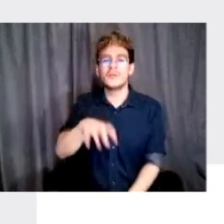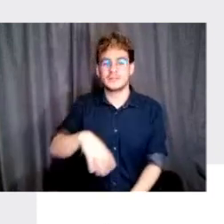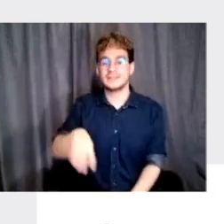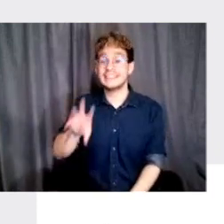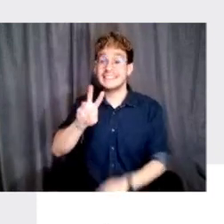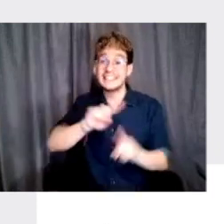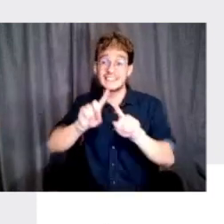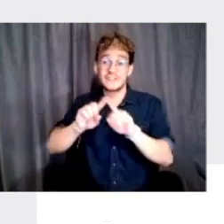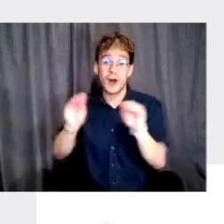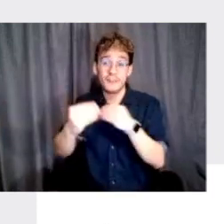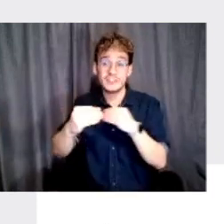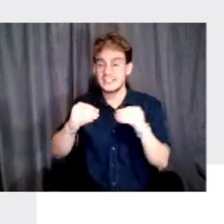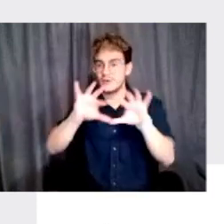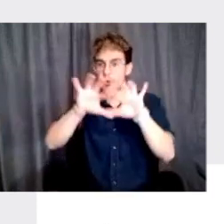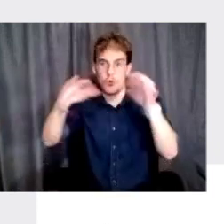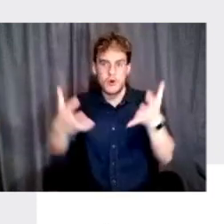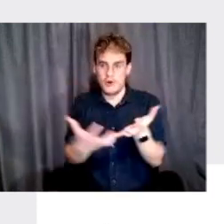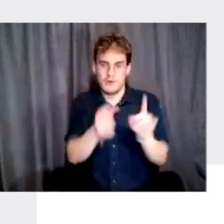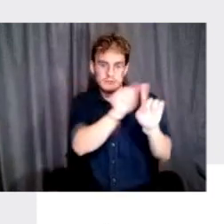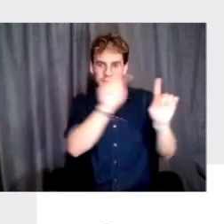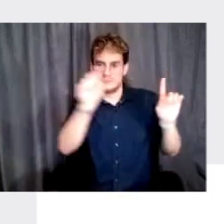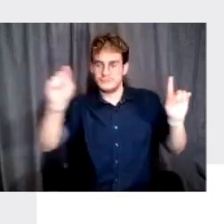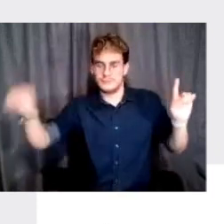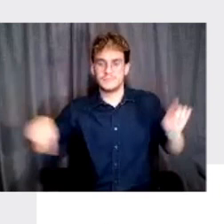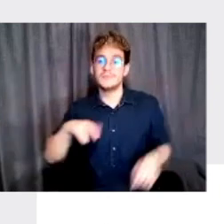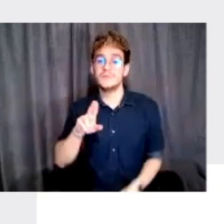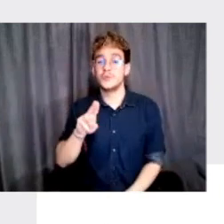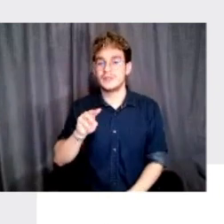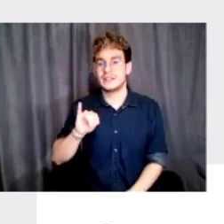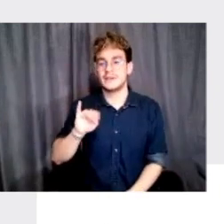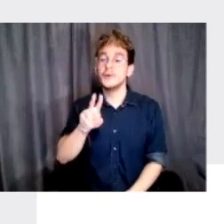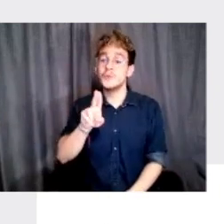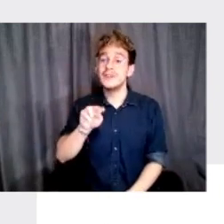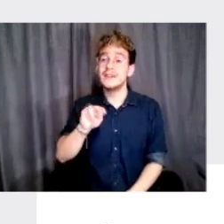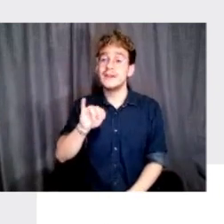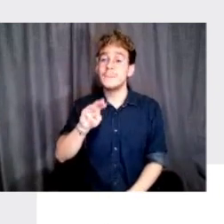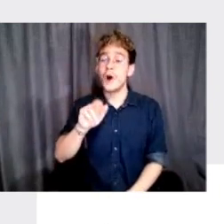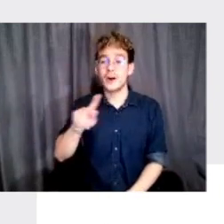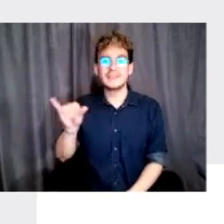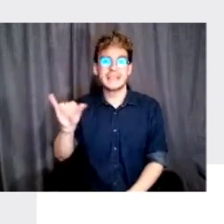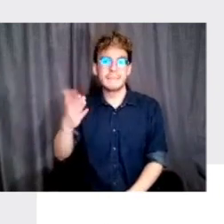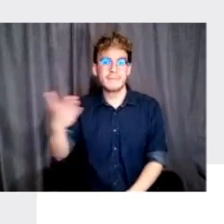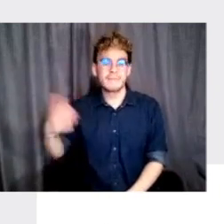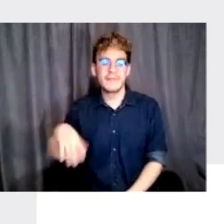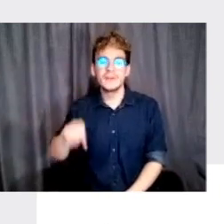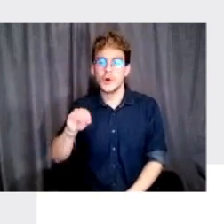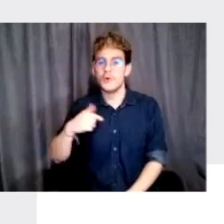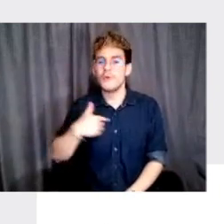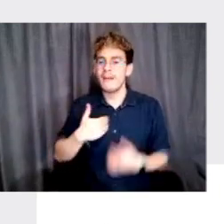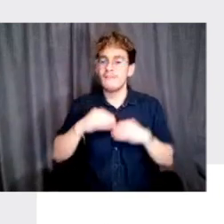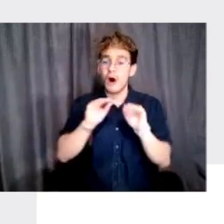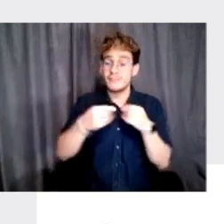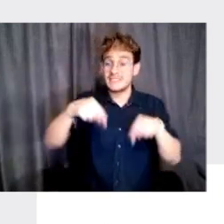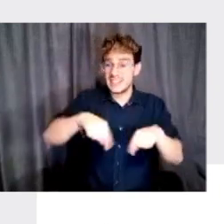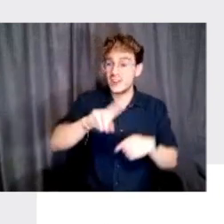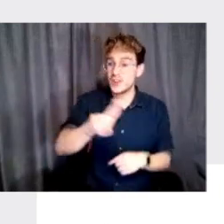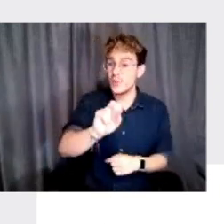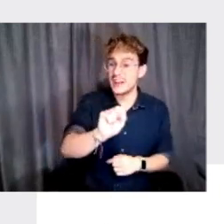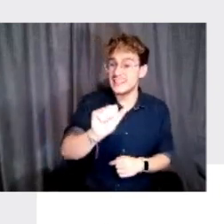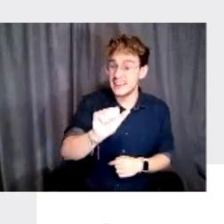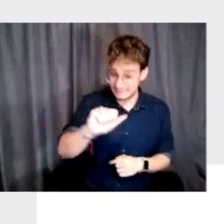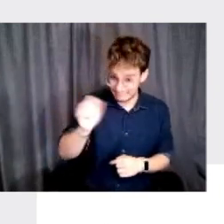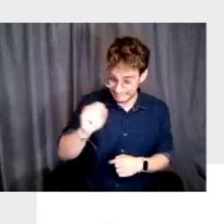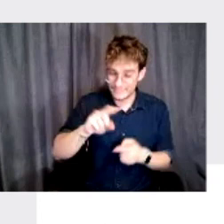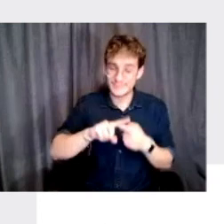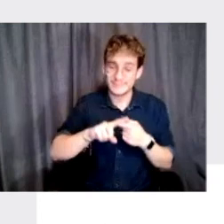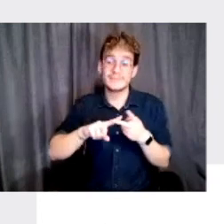offices around the world. Unimark was very successful with that too. So we have offices in the US. The